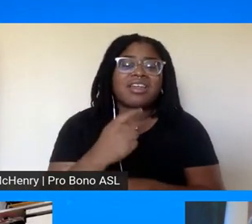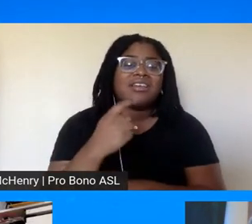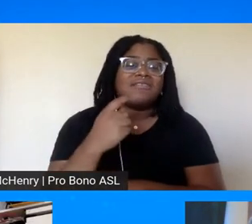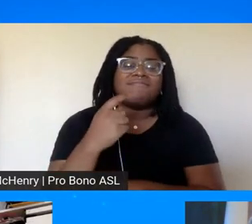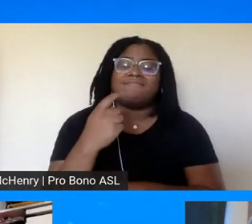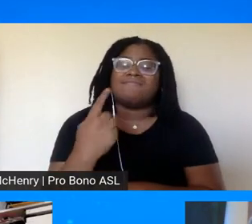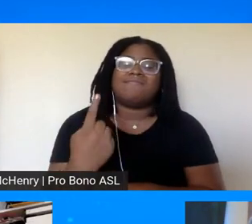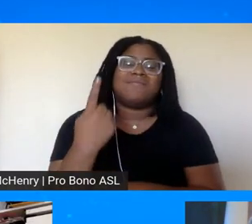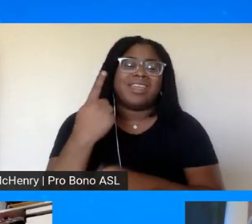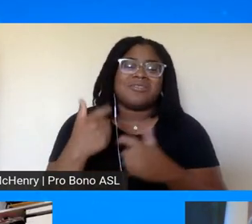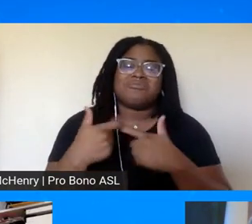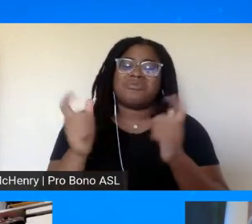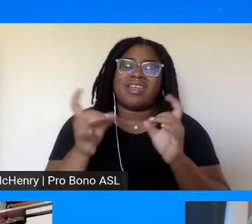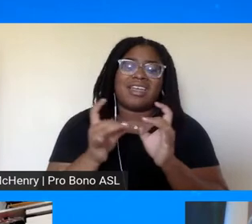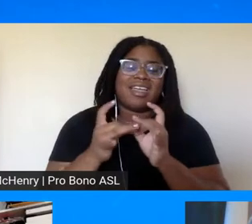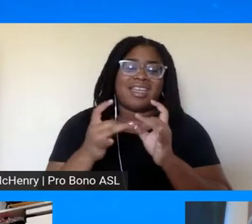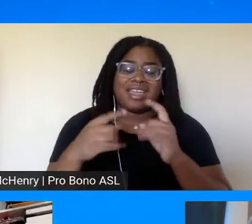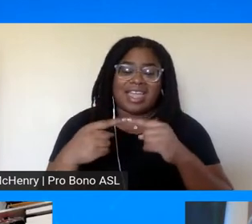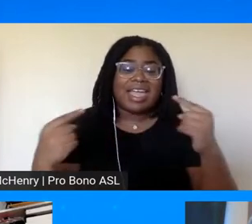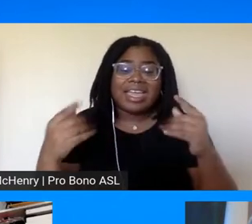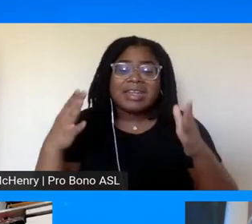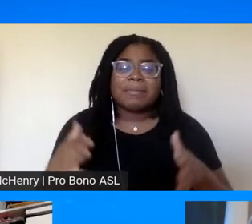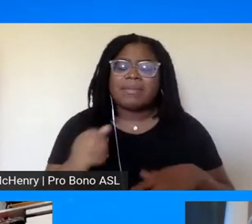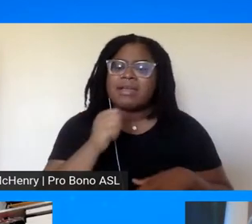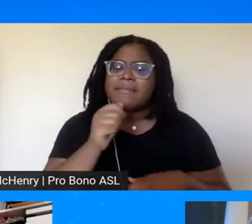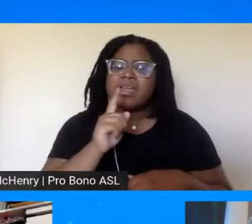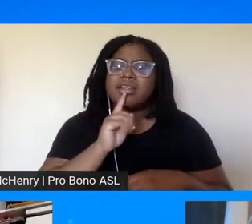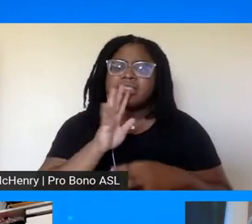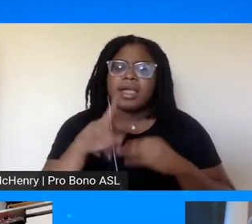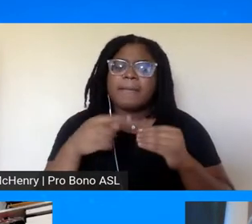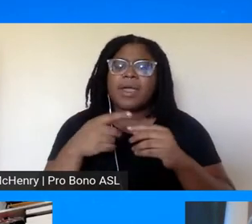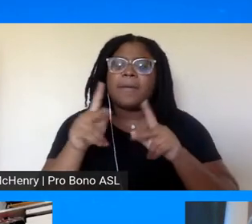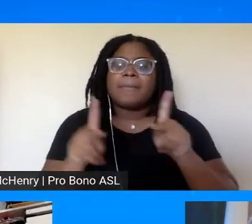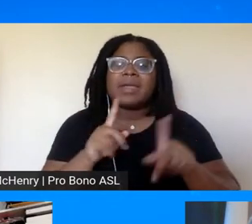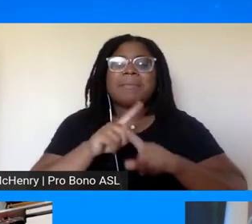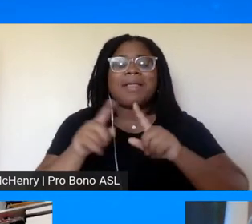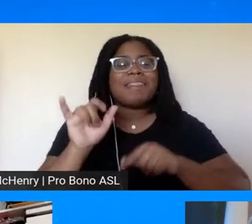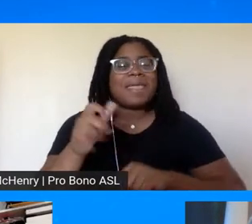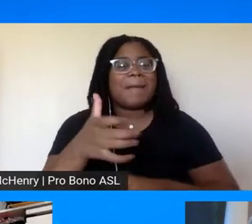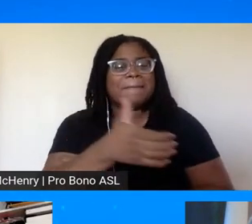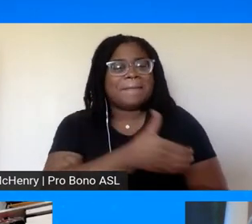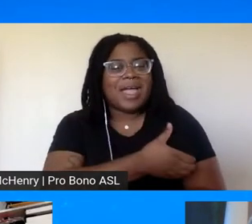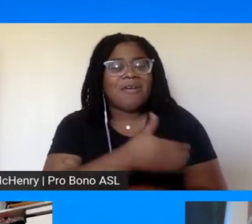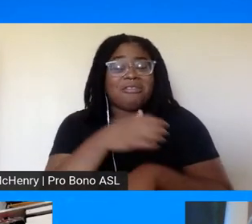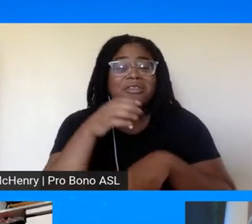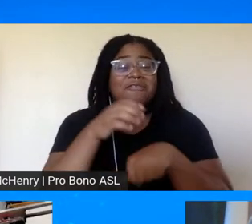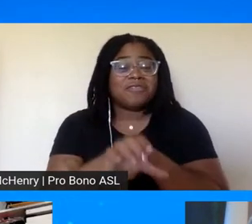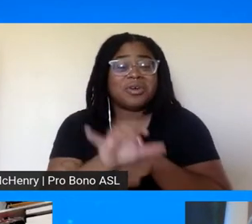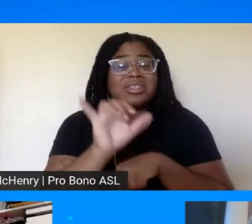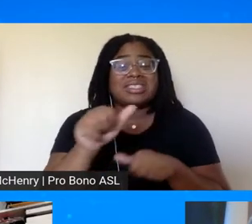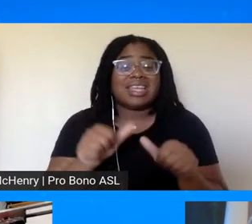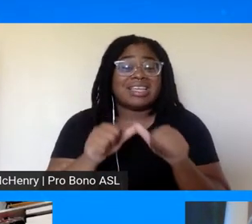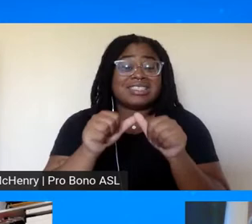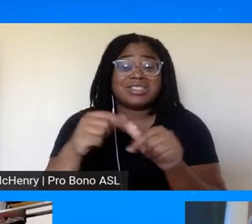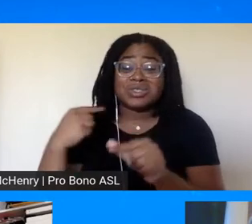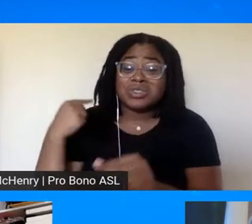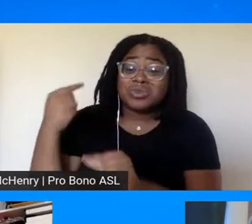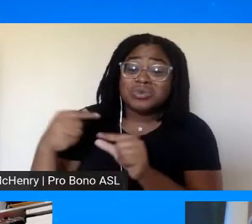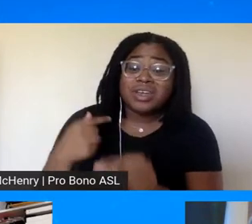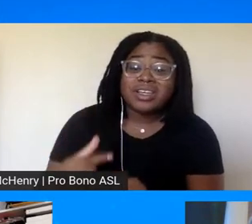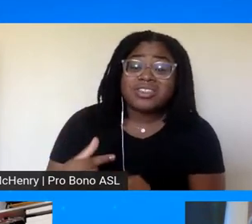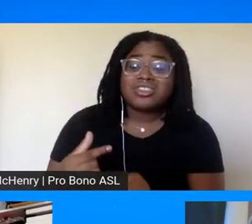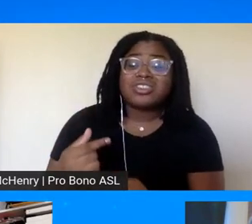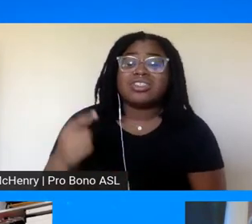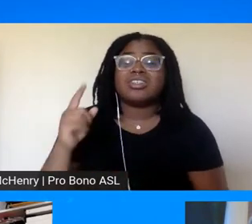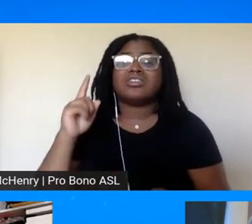enemy right now and i'm not speaking of people it's just the power of that that force that has continued through generations uh